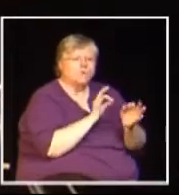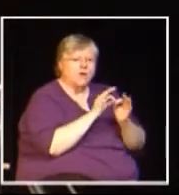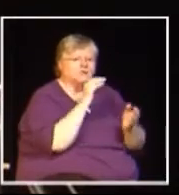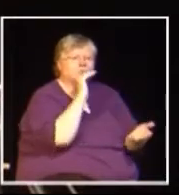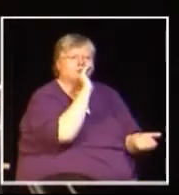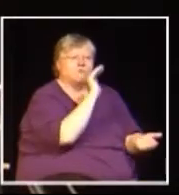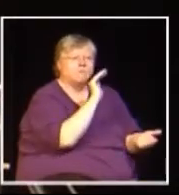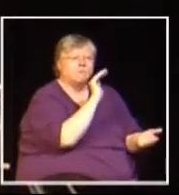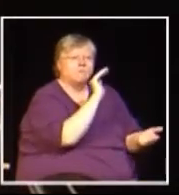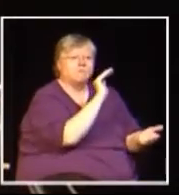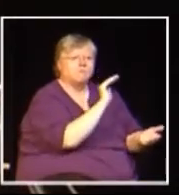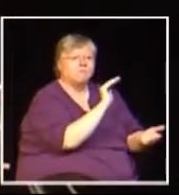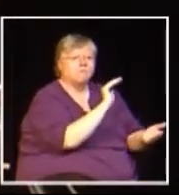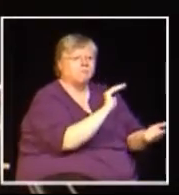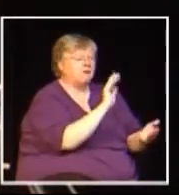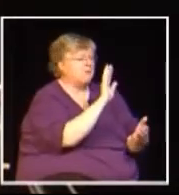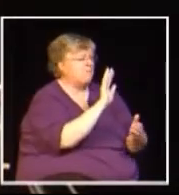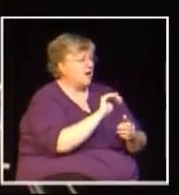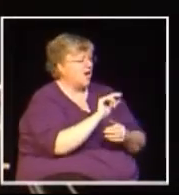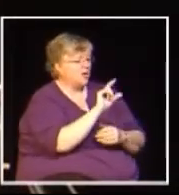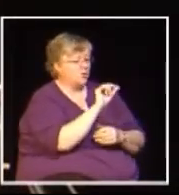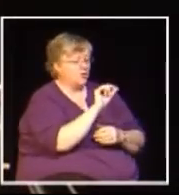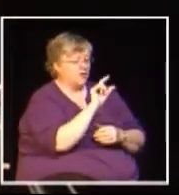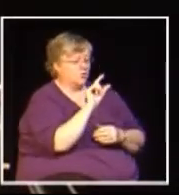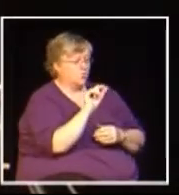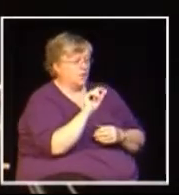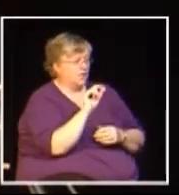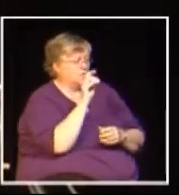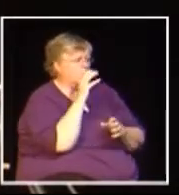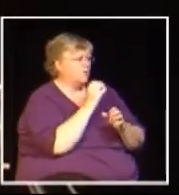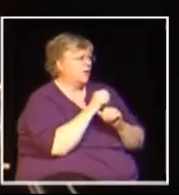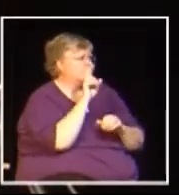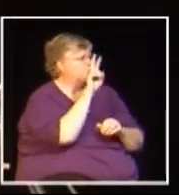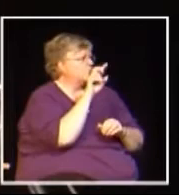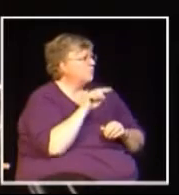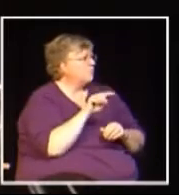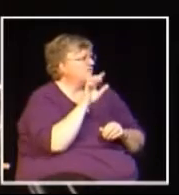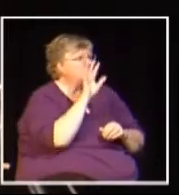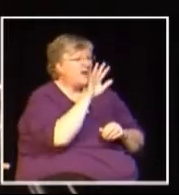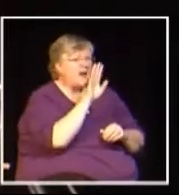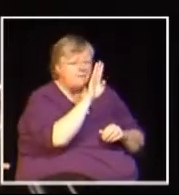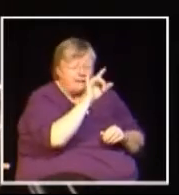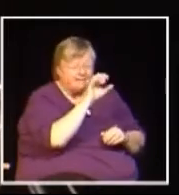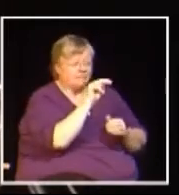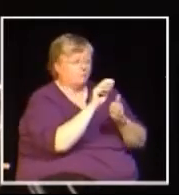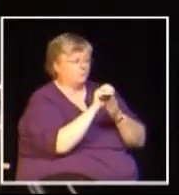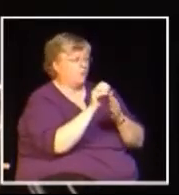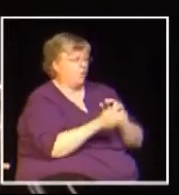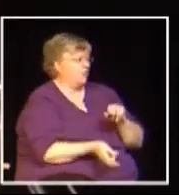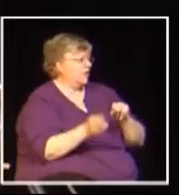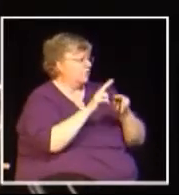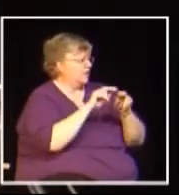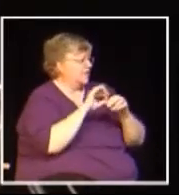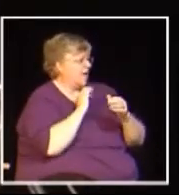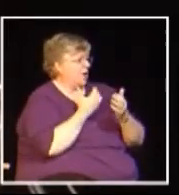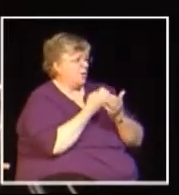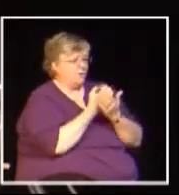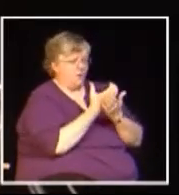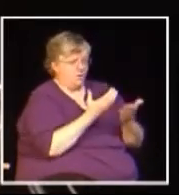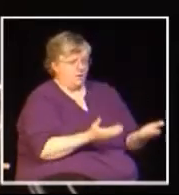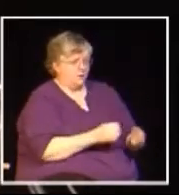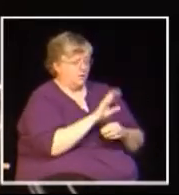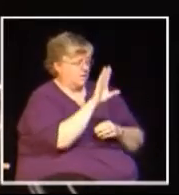If the HST is left in place by 2020, we'll receive a $2.5 billion increase in the total